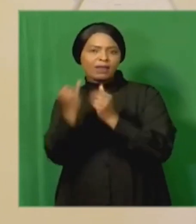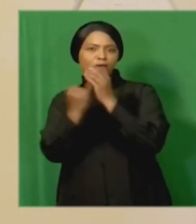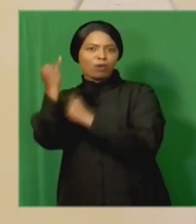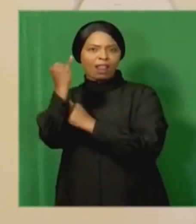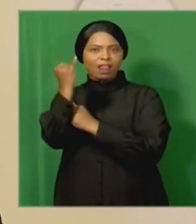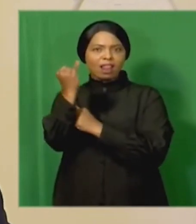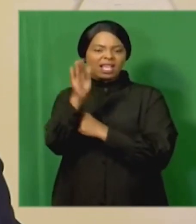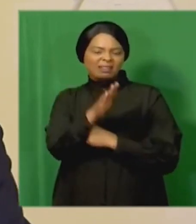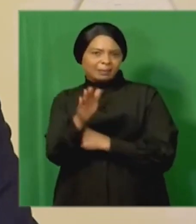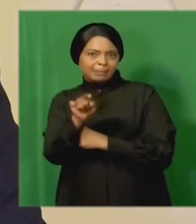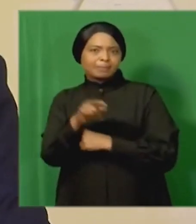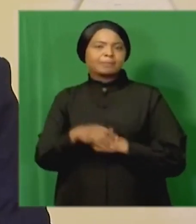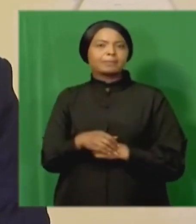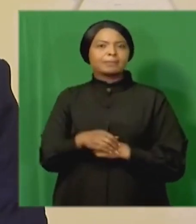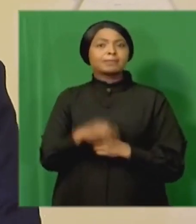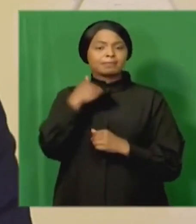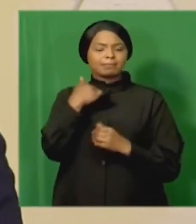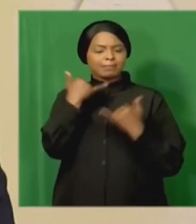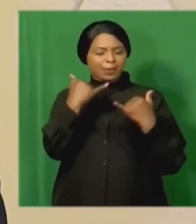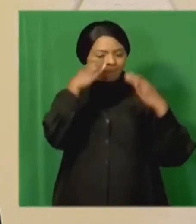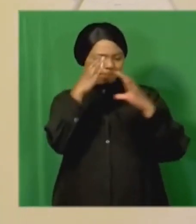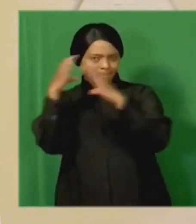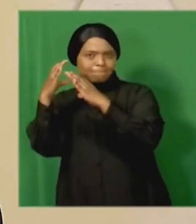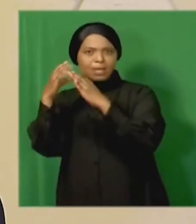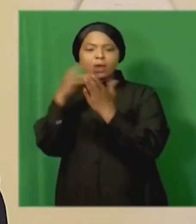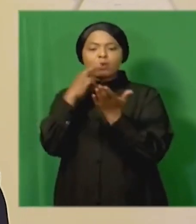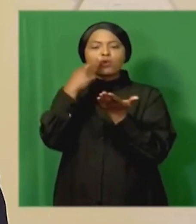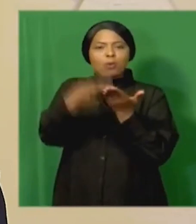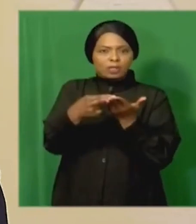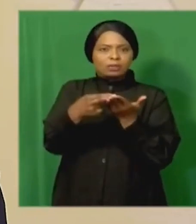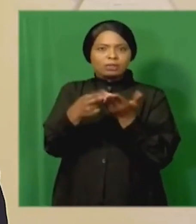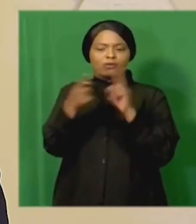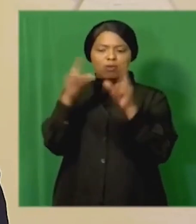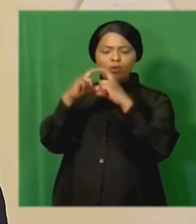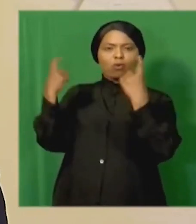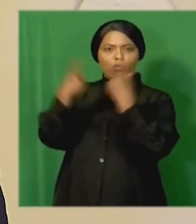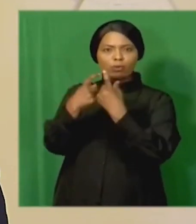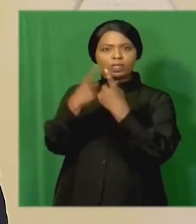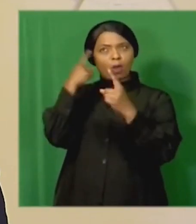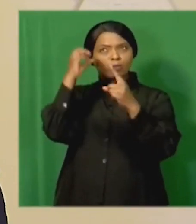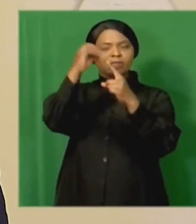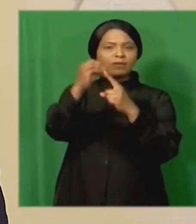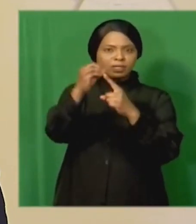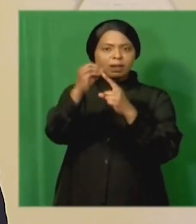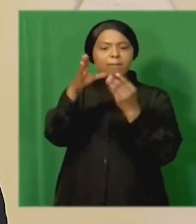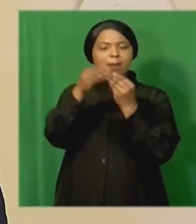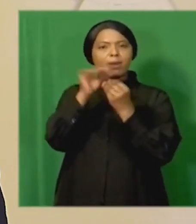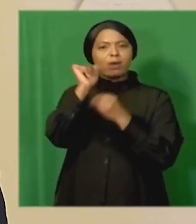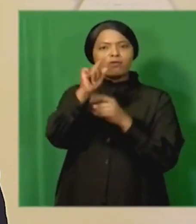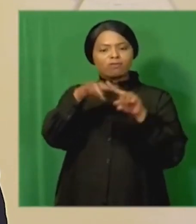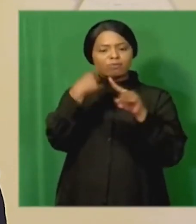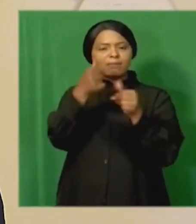in this regard I am attending to the commission's recommendations and observations on members of the